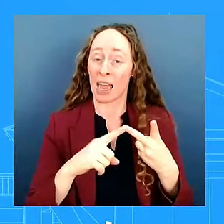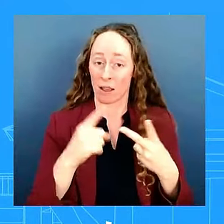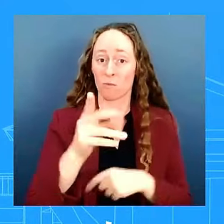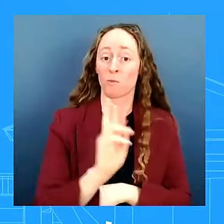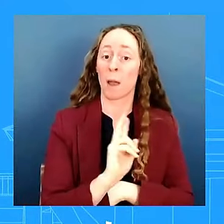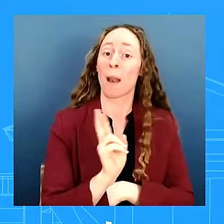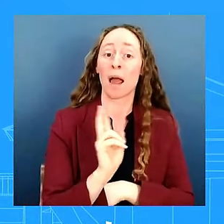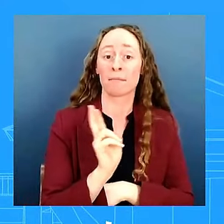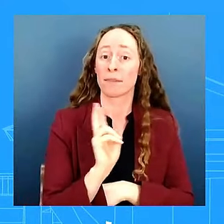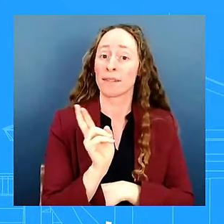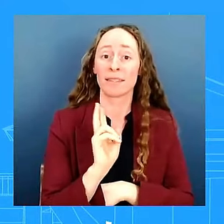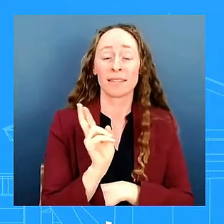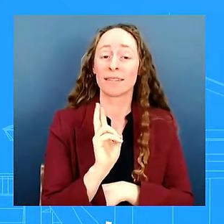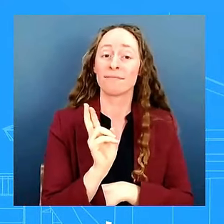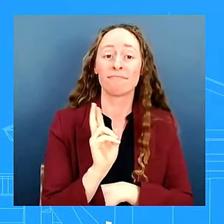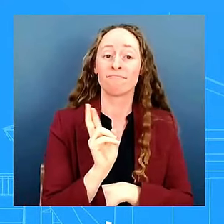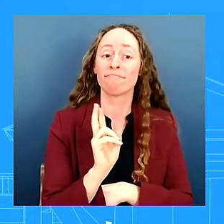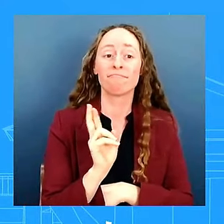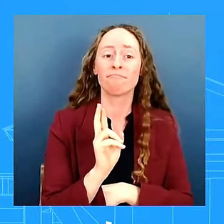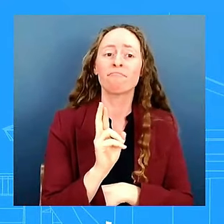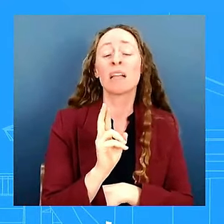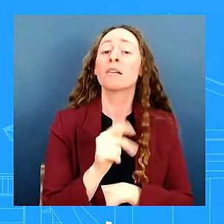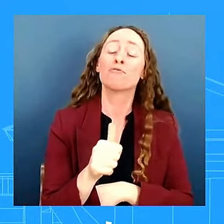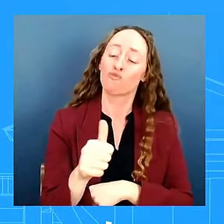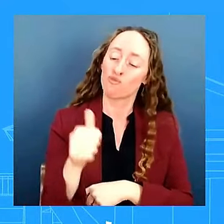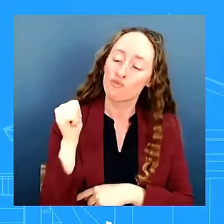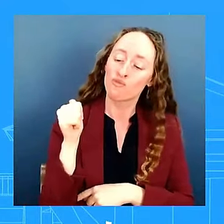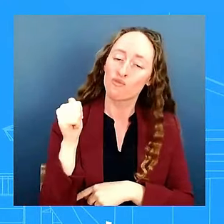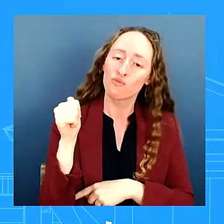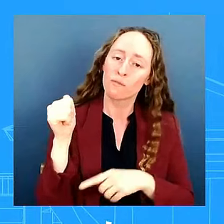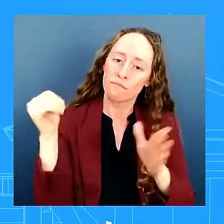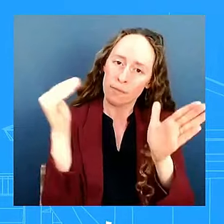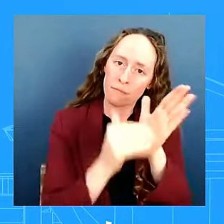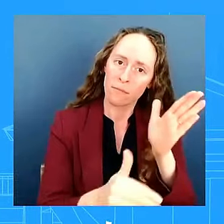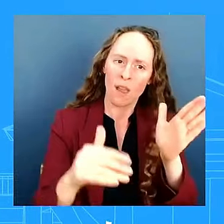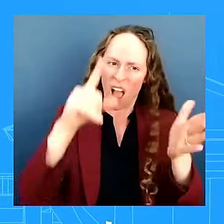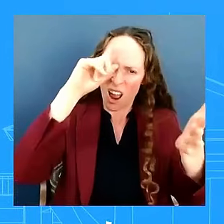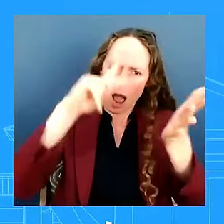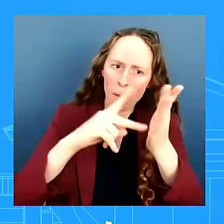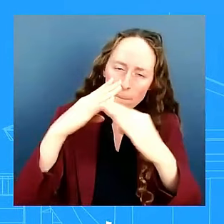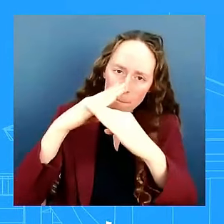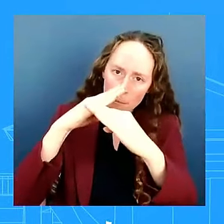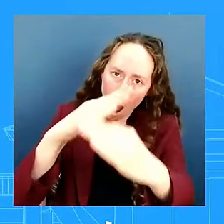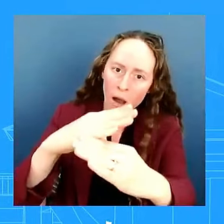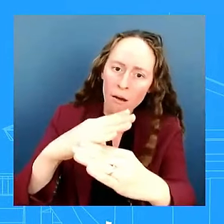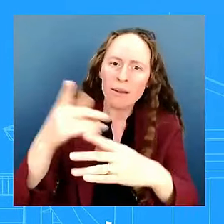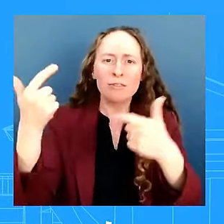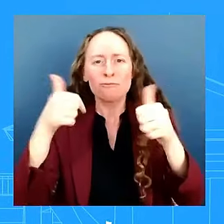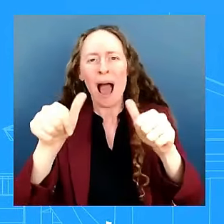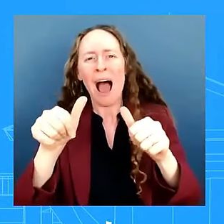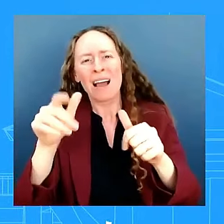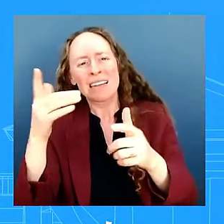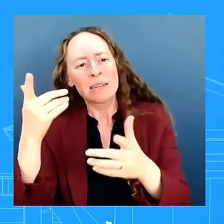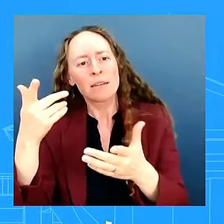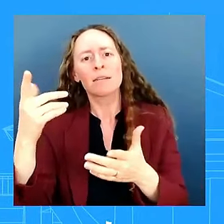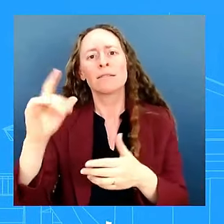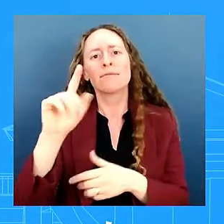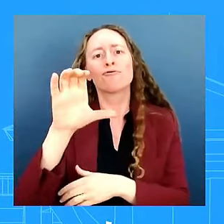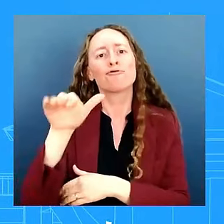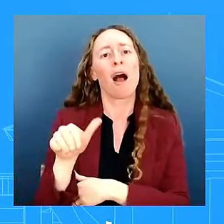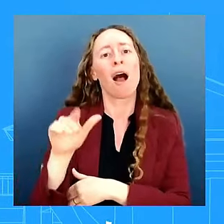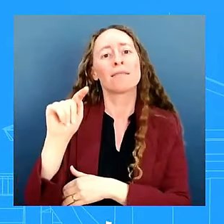to refuse repeatedly blocked repeatedly blocked our attempts to restore that expanded child tax credit again you're talking about poverty